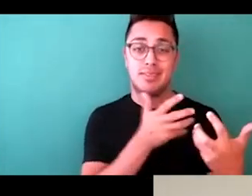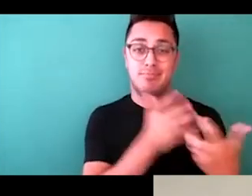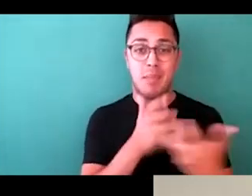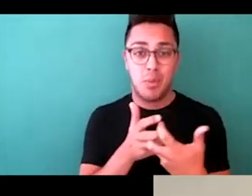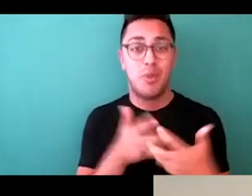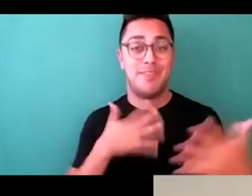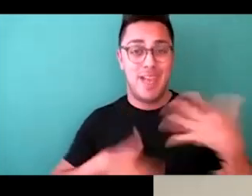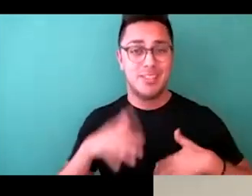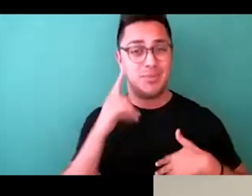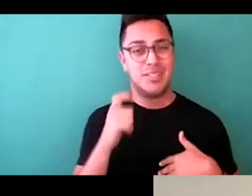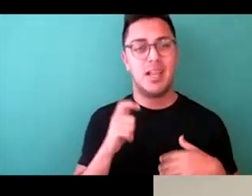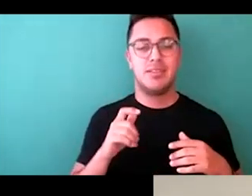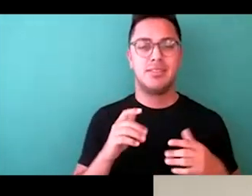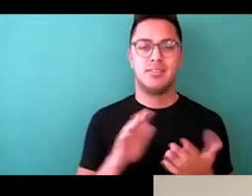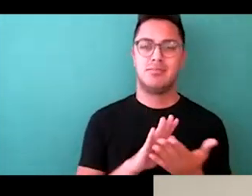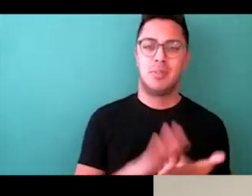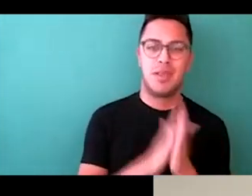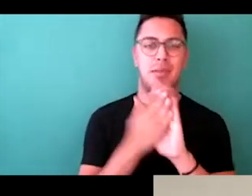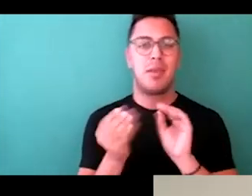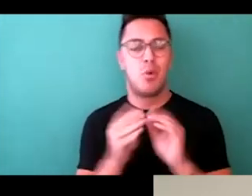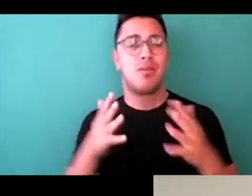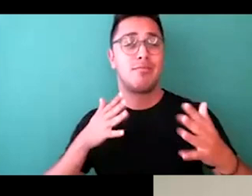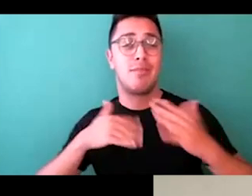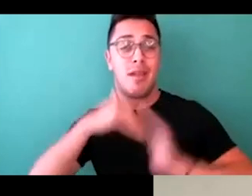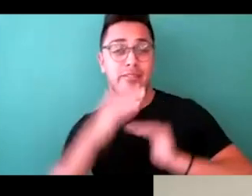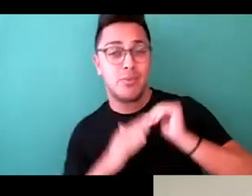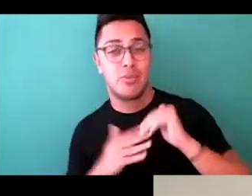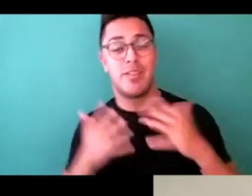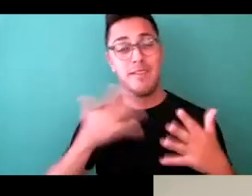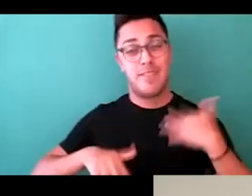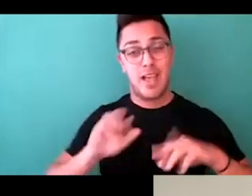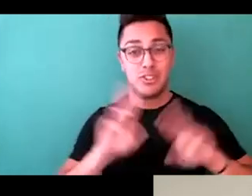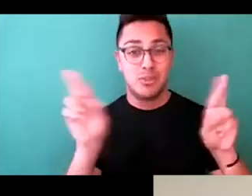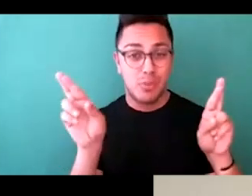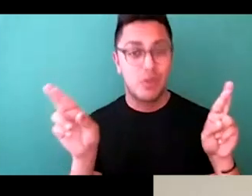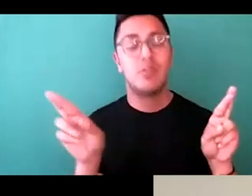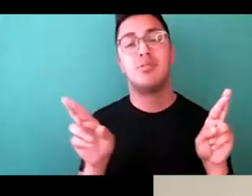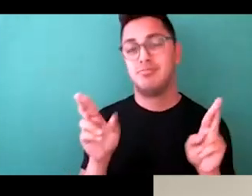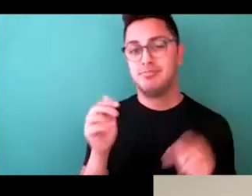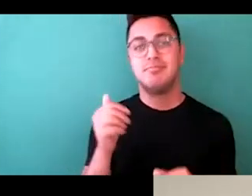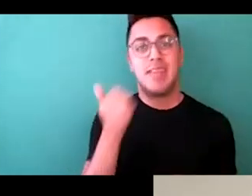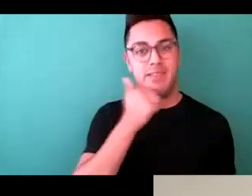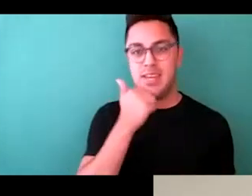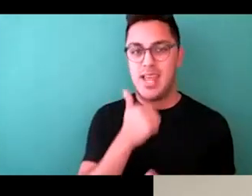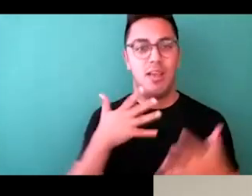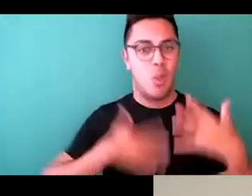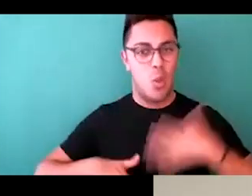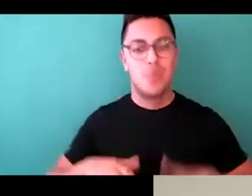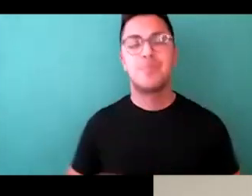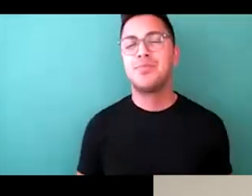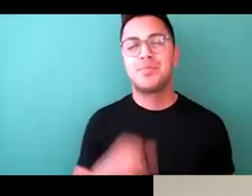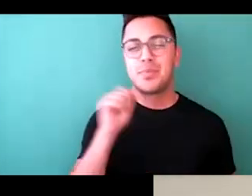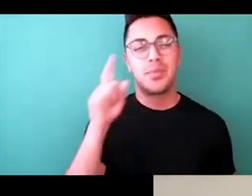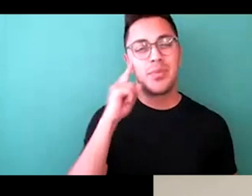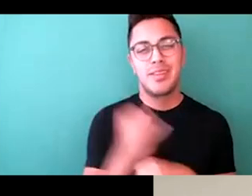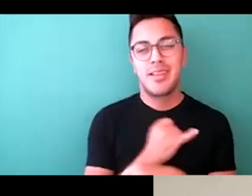to more comfortable, functional, ready to wear, everyday to wear stuff. And I don't think the industry is realizing